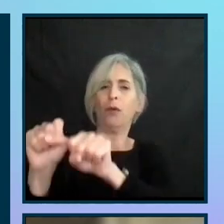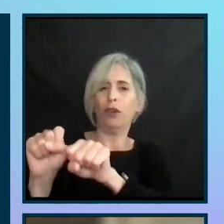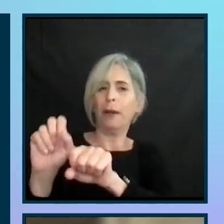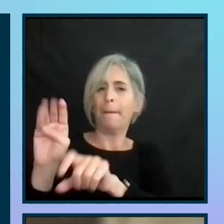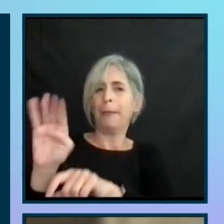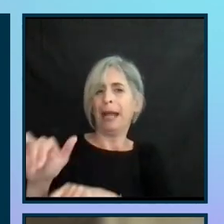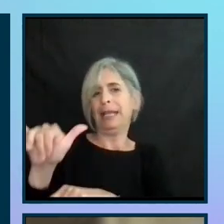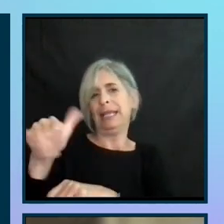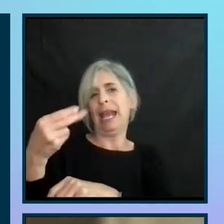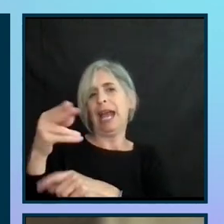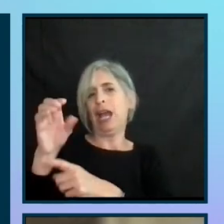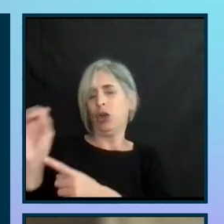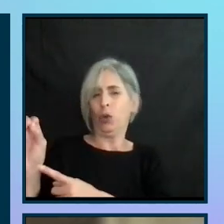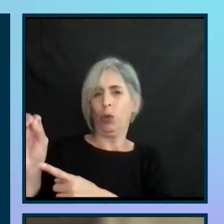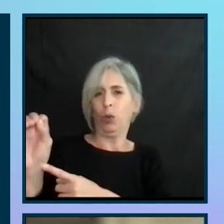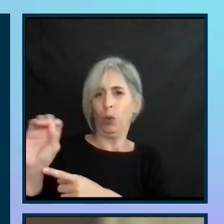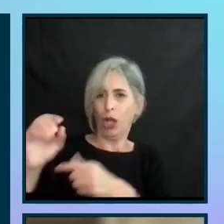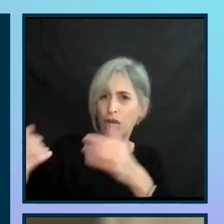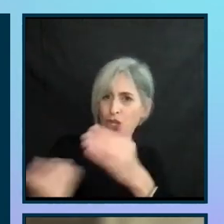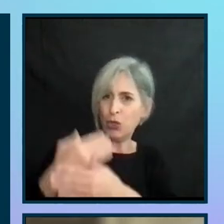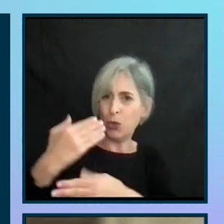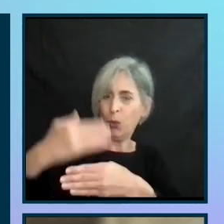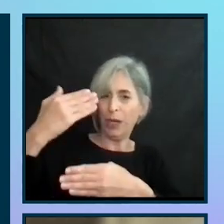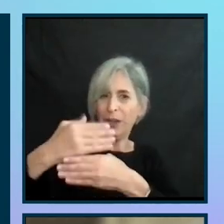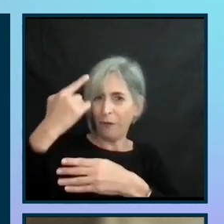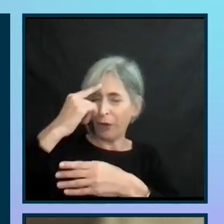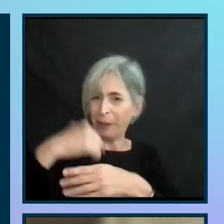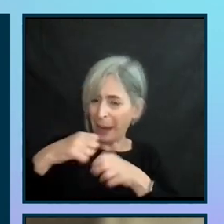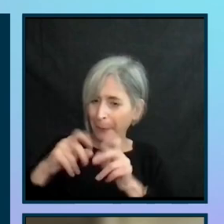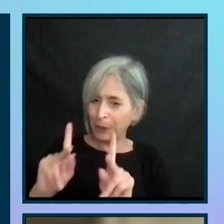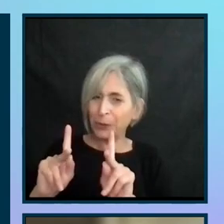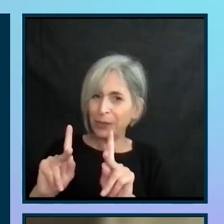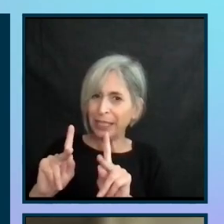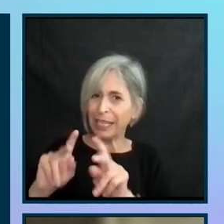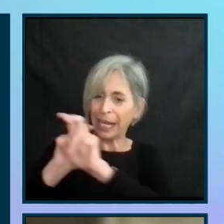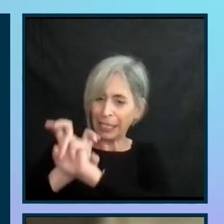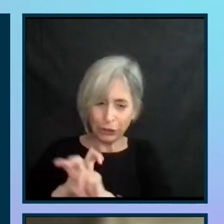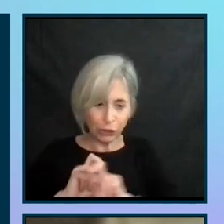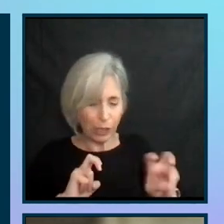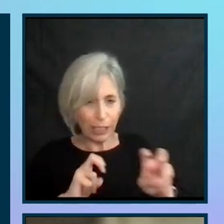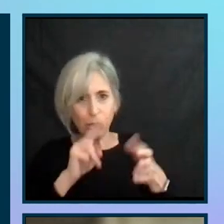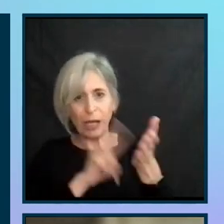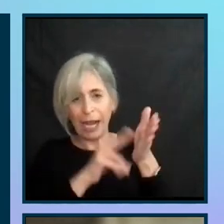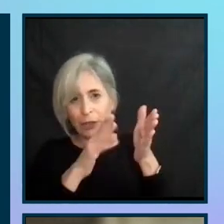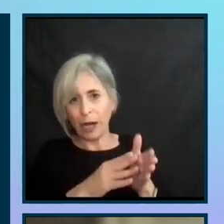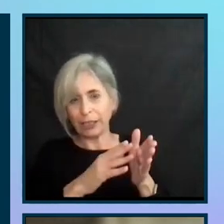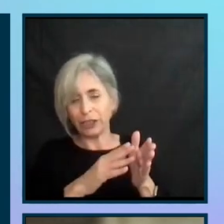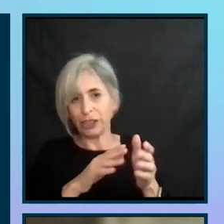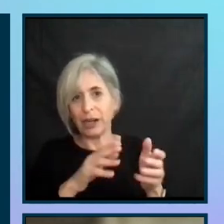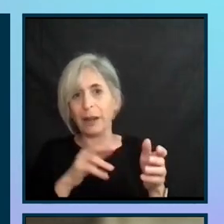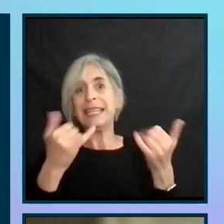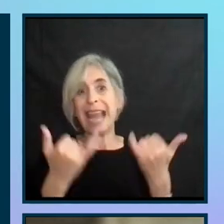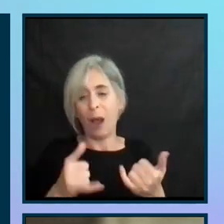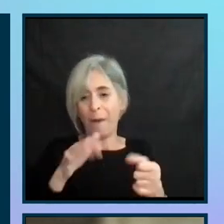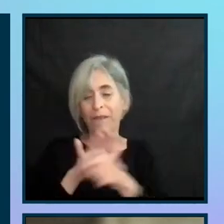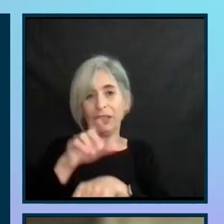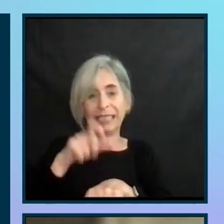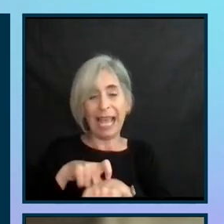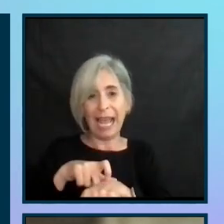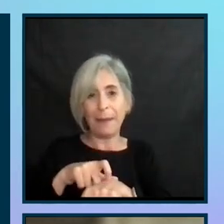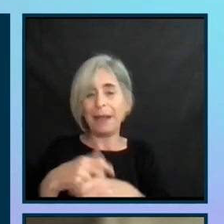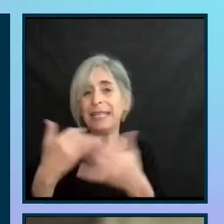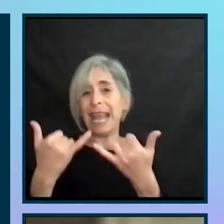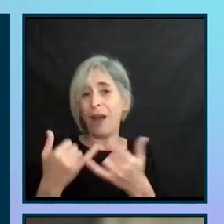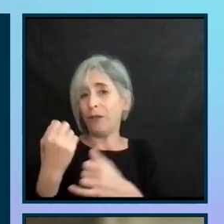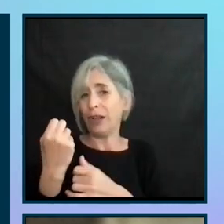So when that happened, a new window open for me, I was able to transition a contractor role into a full time position. Now I've been at Yahoo for about